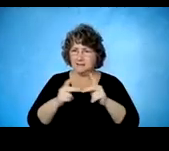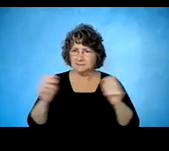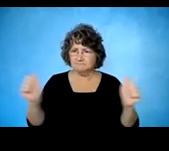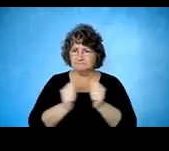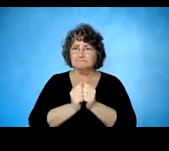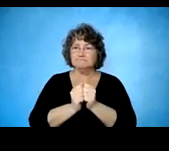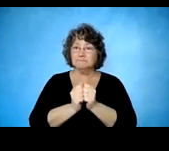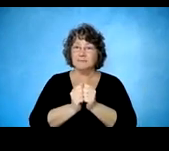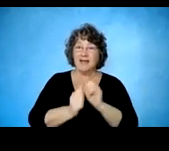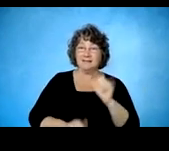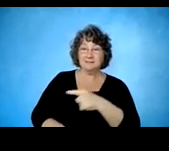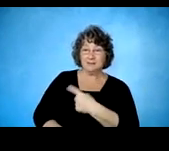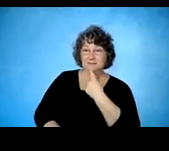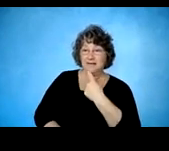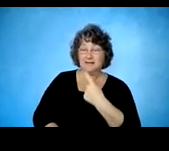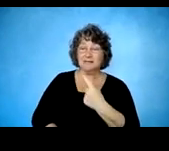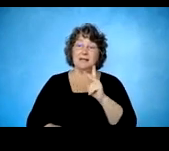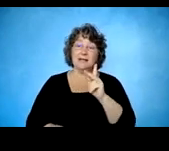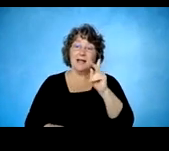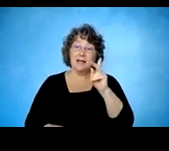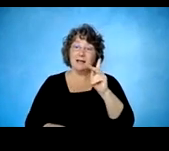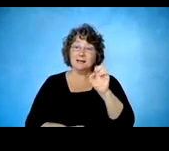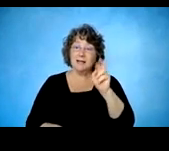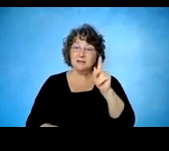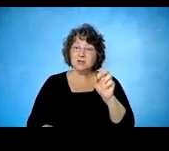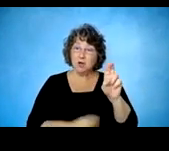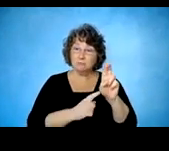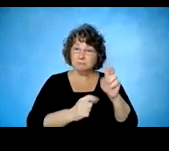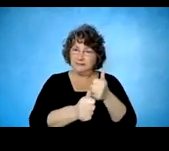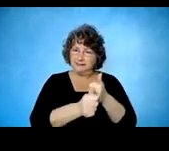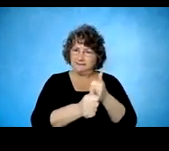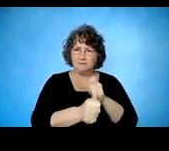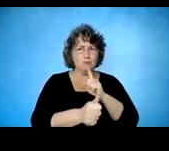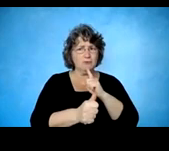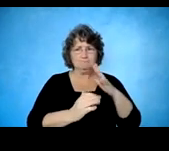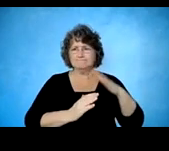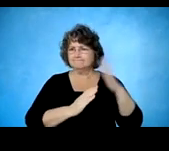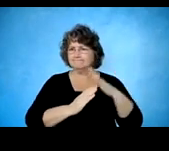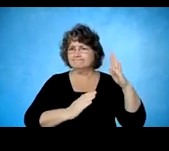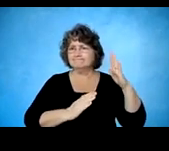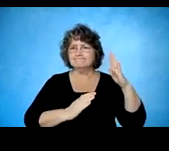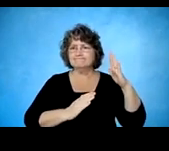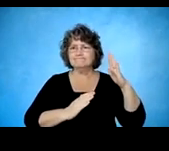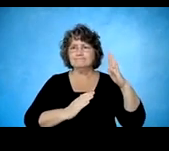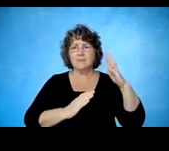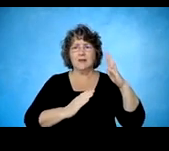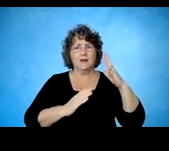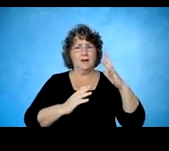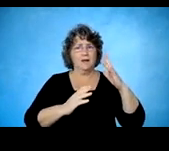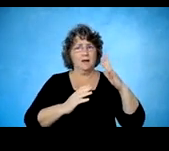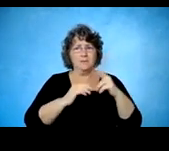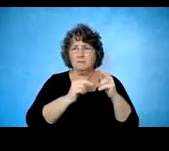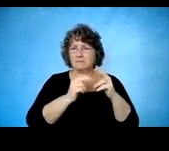Kessler is this state of the art clinical facility that also has a research component. And